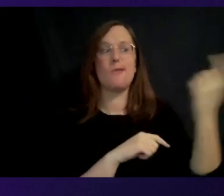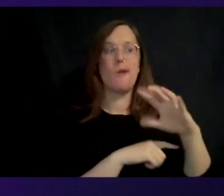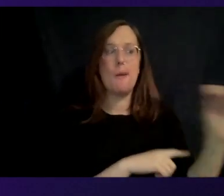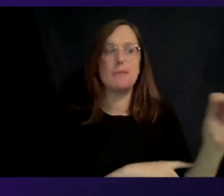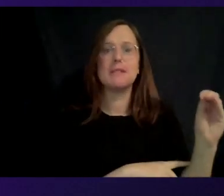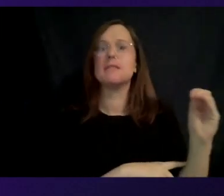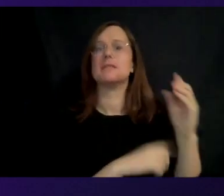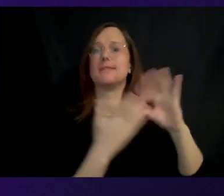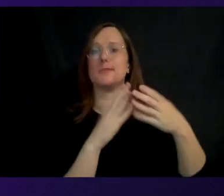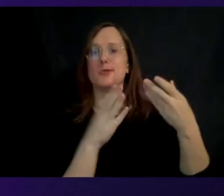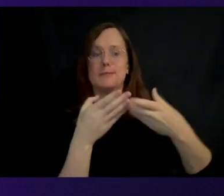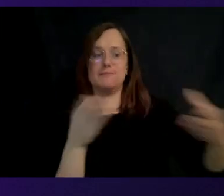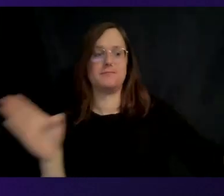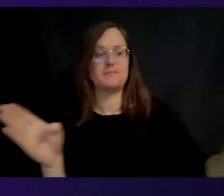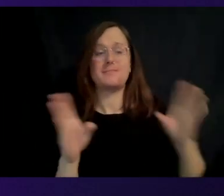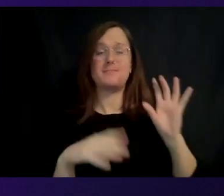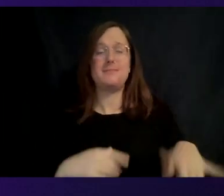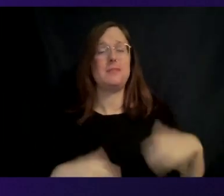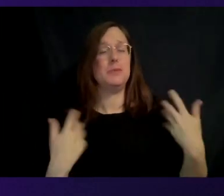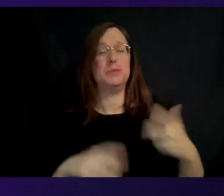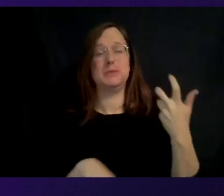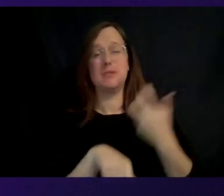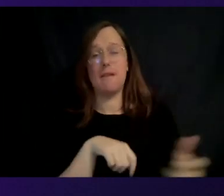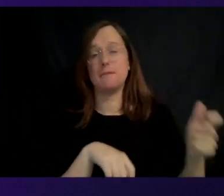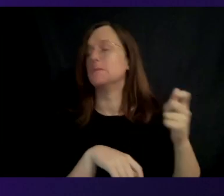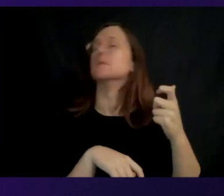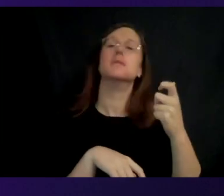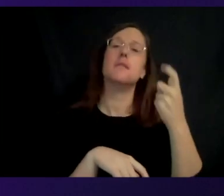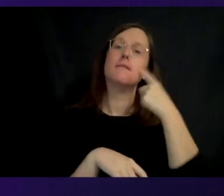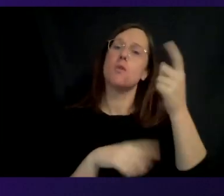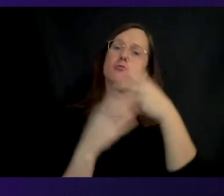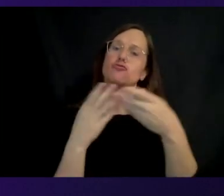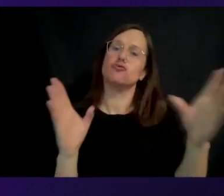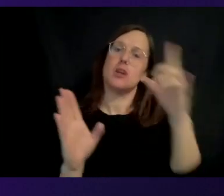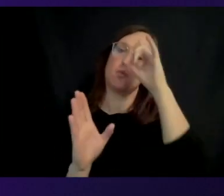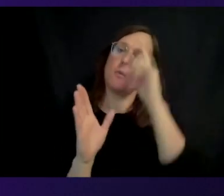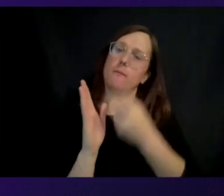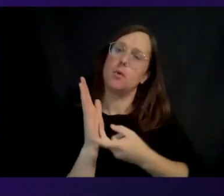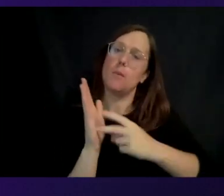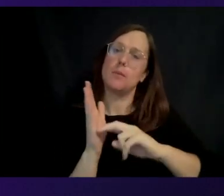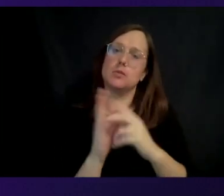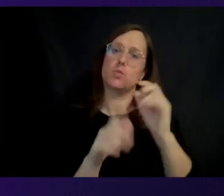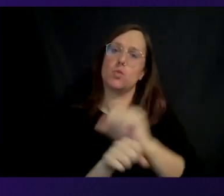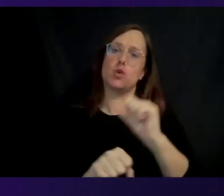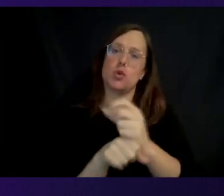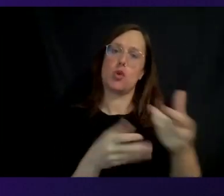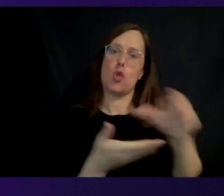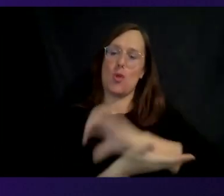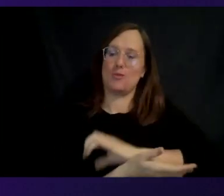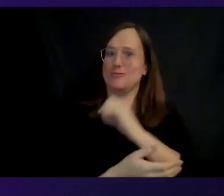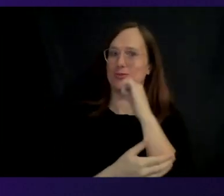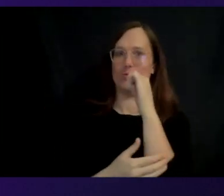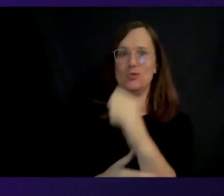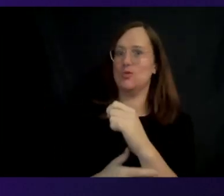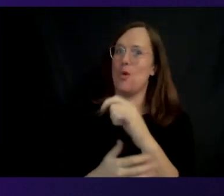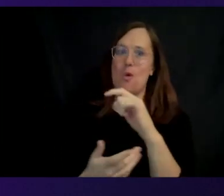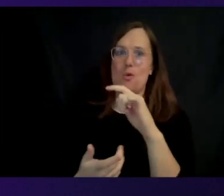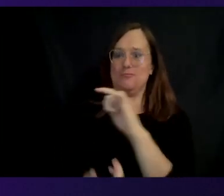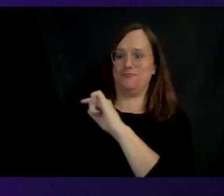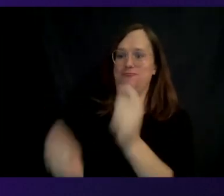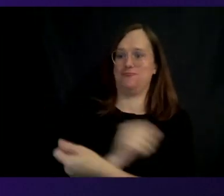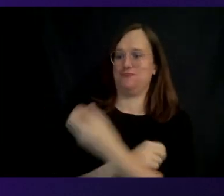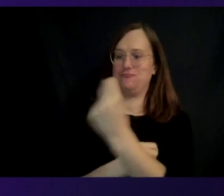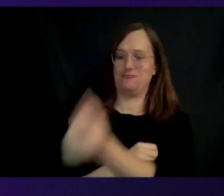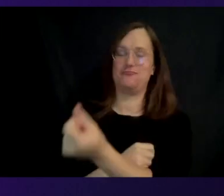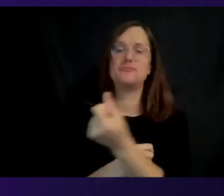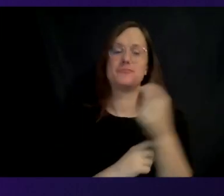really difficult. Because unlike most general purpose workloads, which don't evolve as fast, ML is like